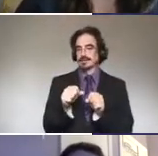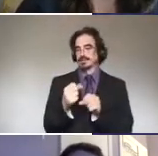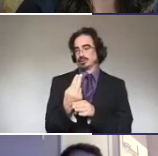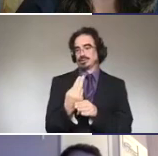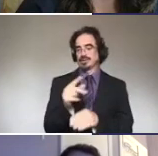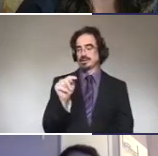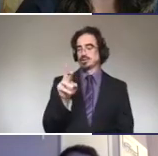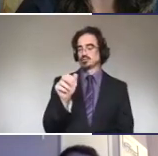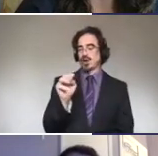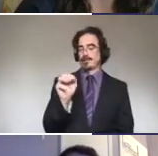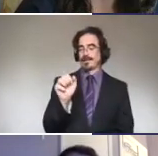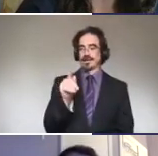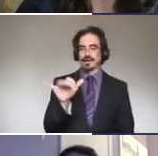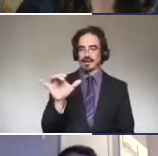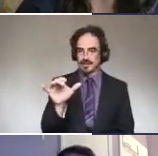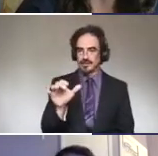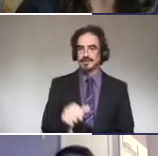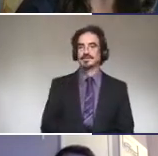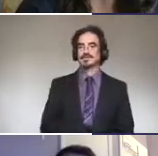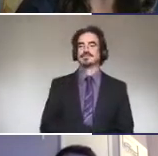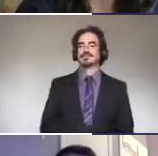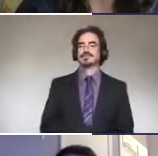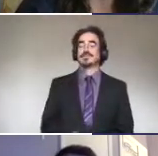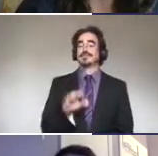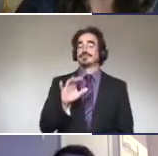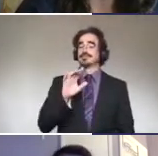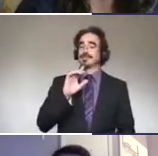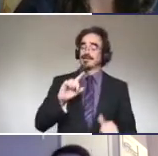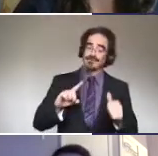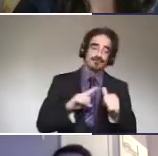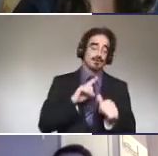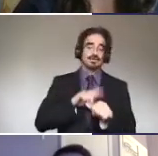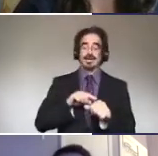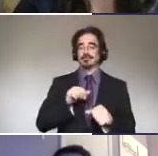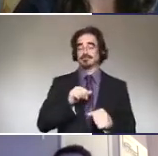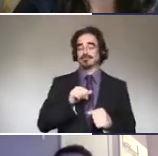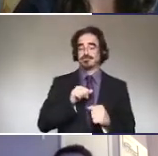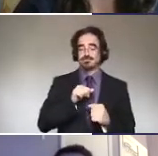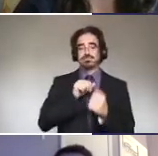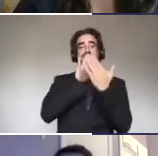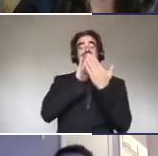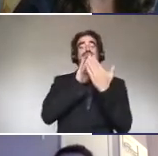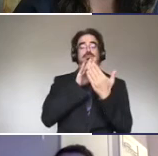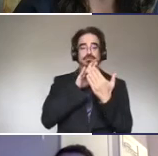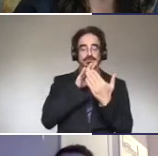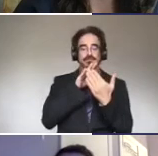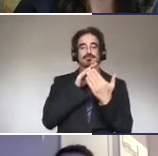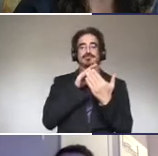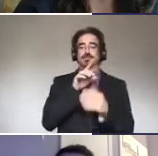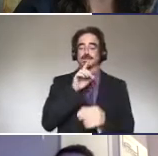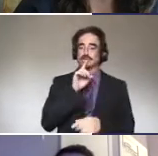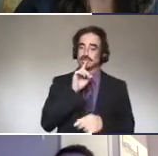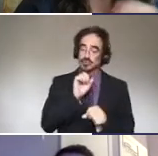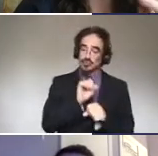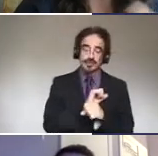It was the first time that I ran into the fact that I really was